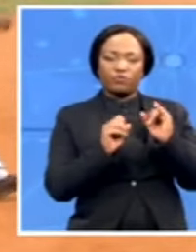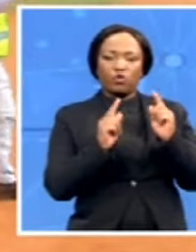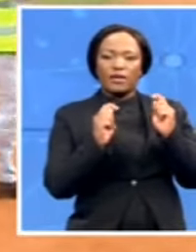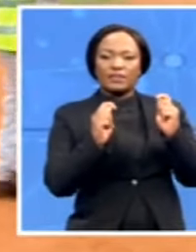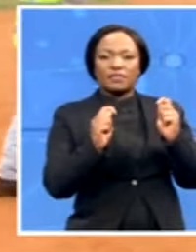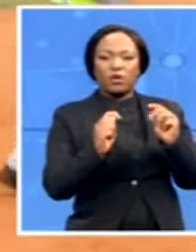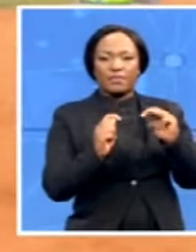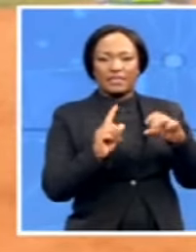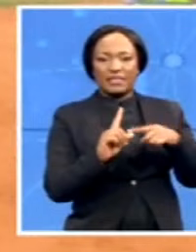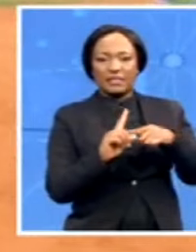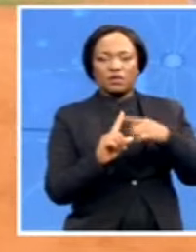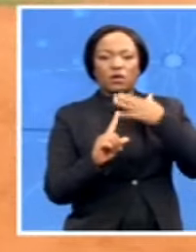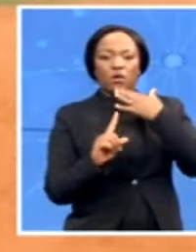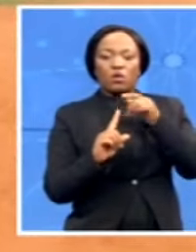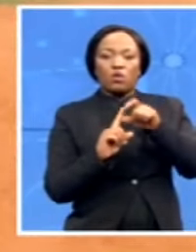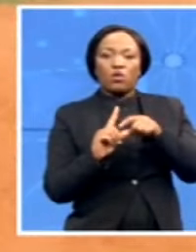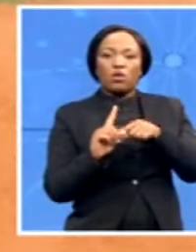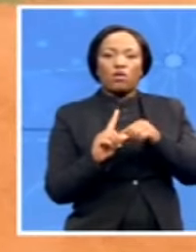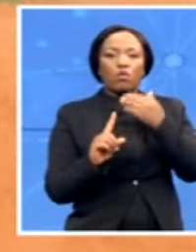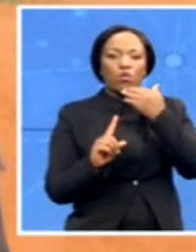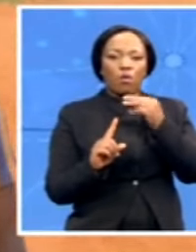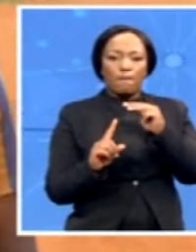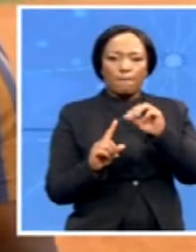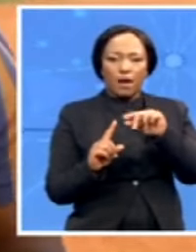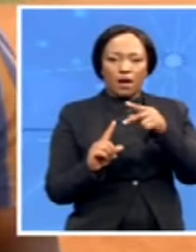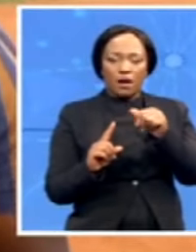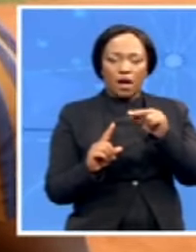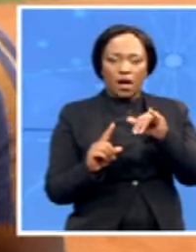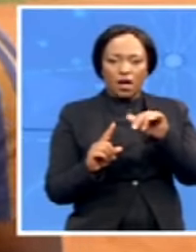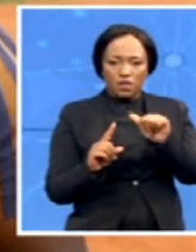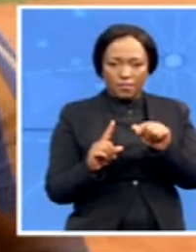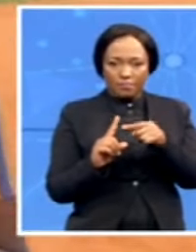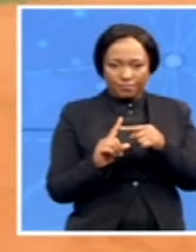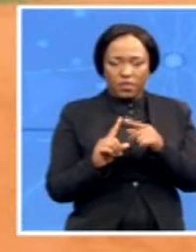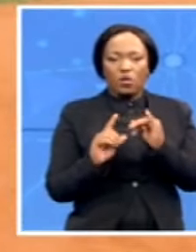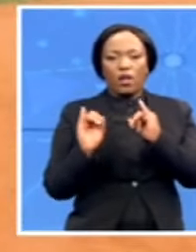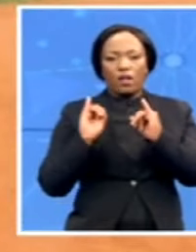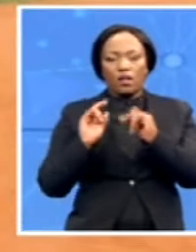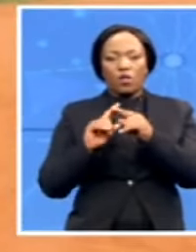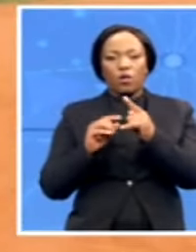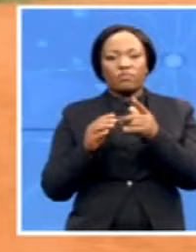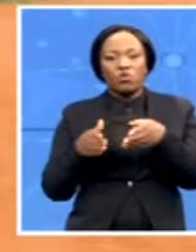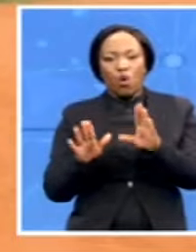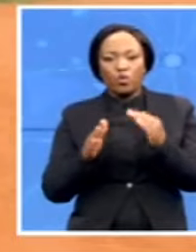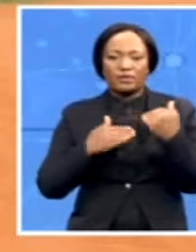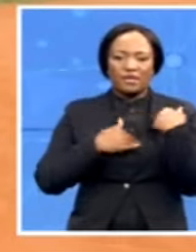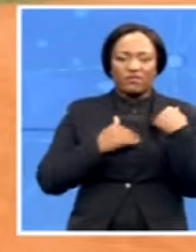Ramakanya, who will be talking to us about the road safety this time around. How is it different from other years?